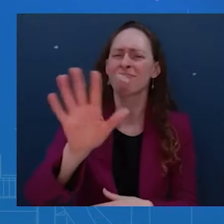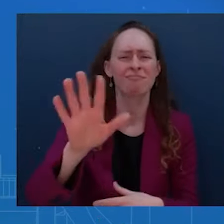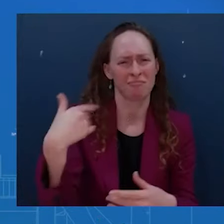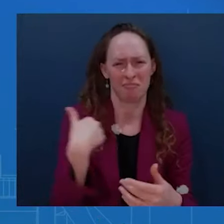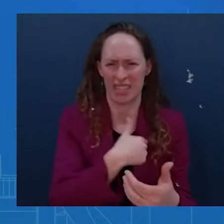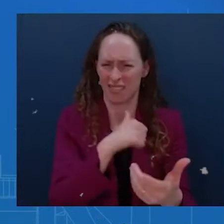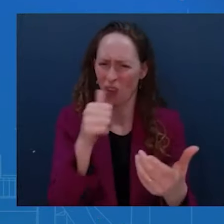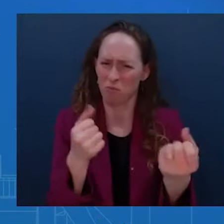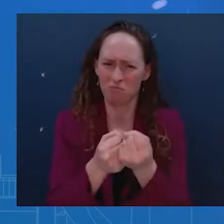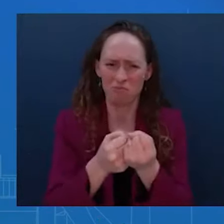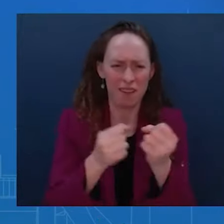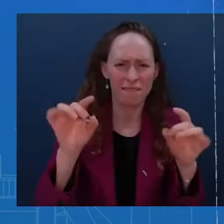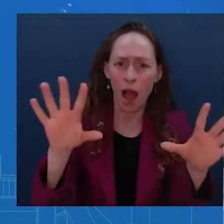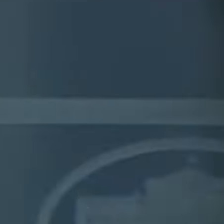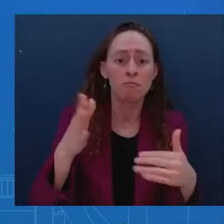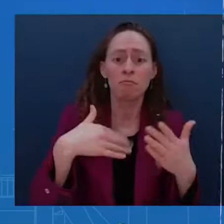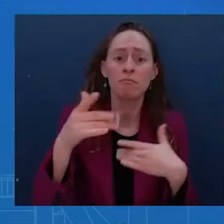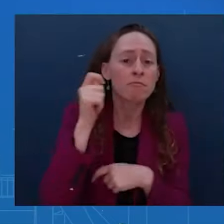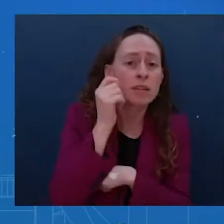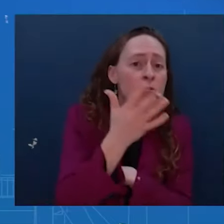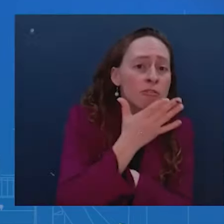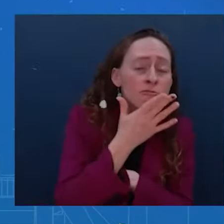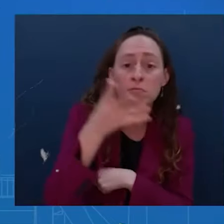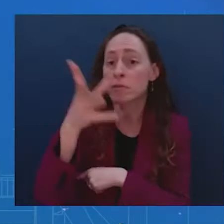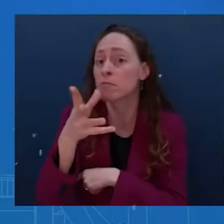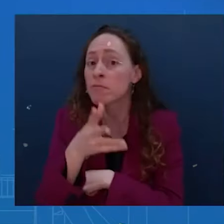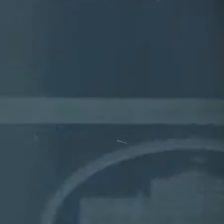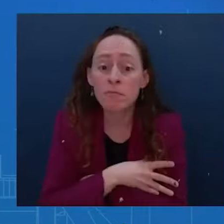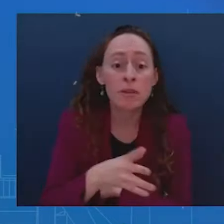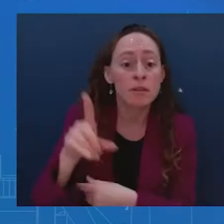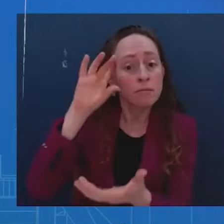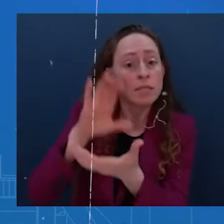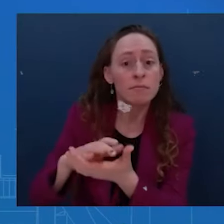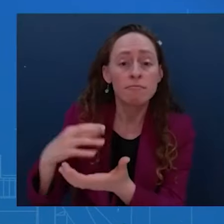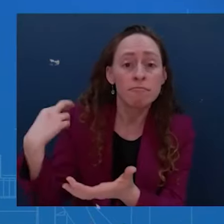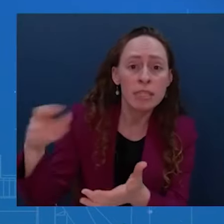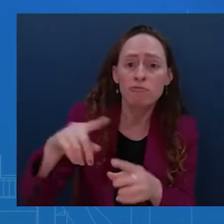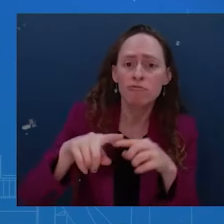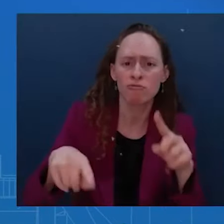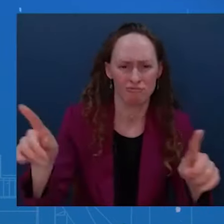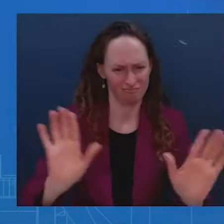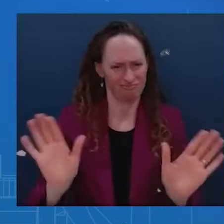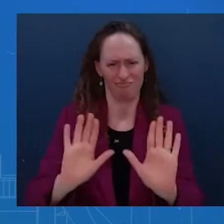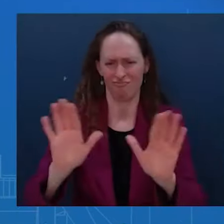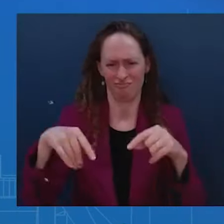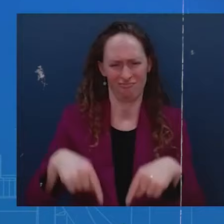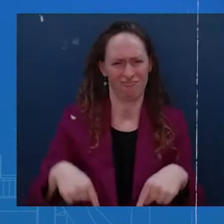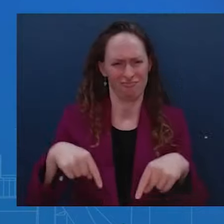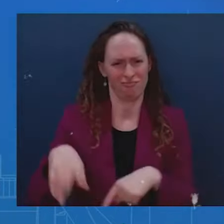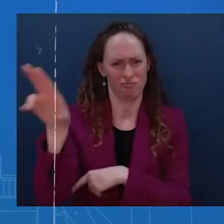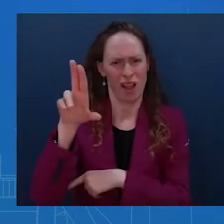religion or any other factor. This is unacceptable here in the United States. the president and his administration has been working very, very hard